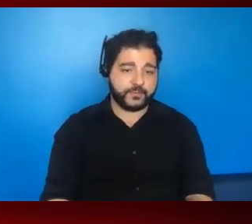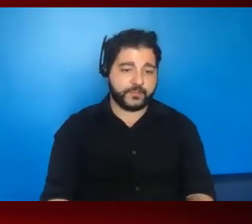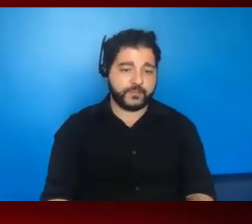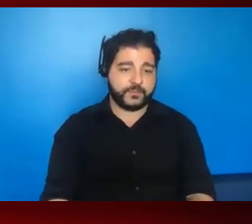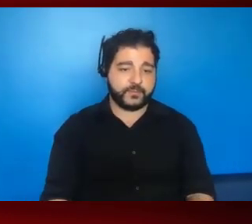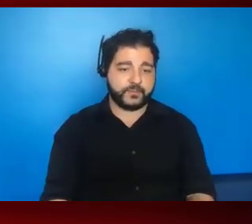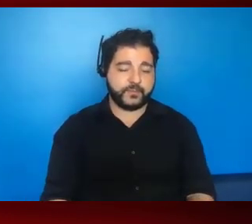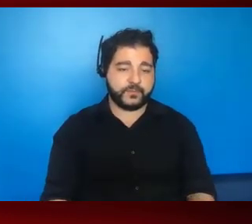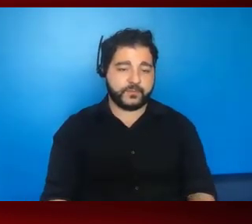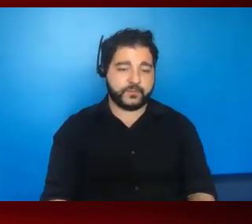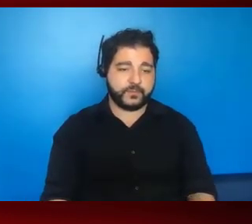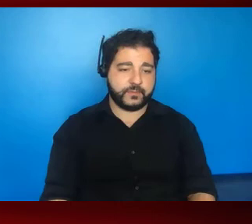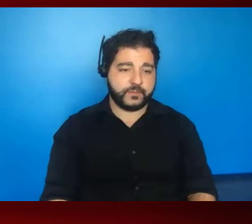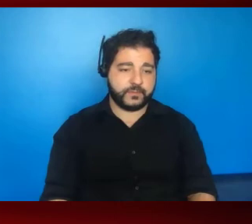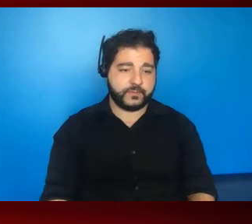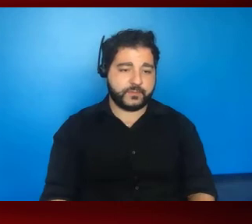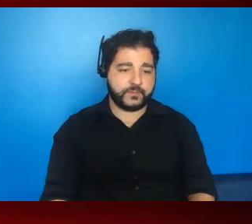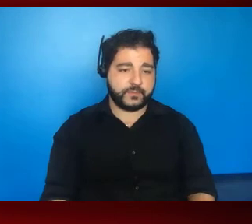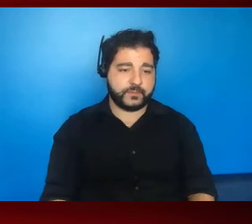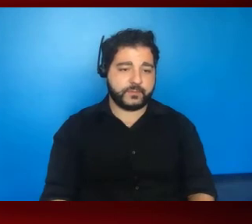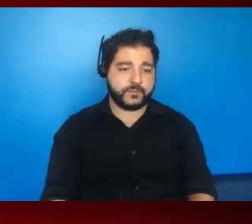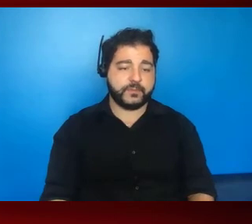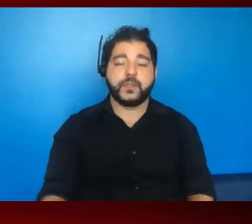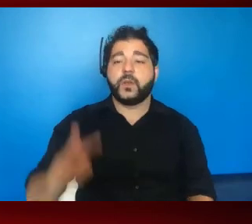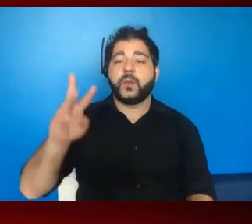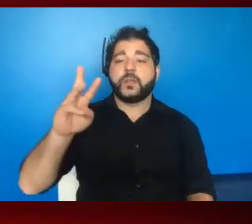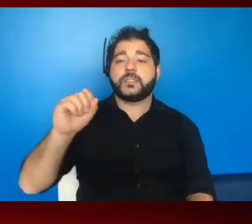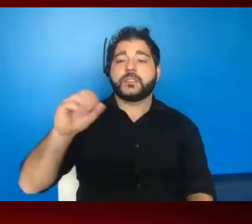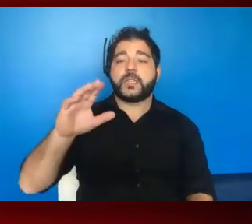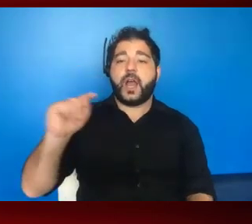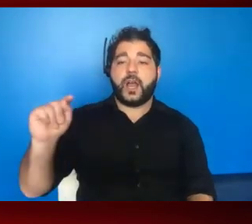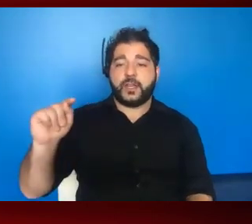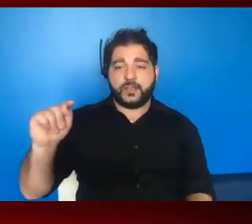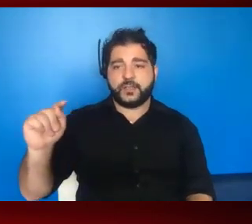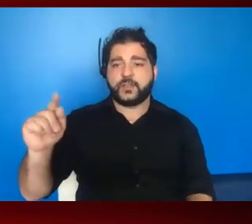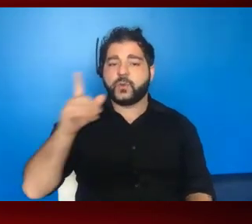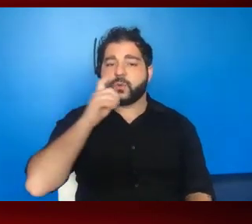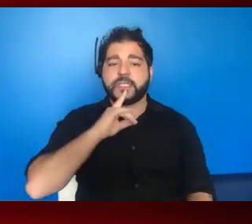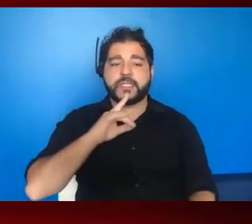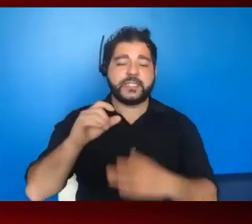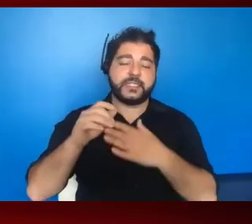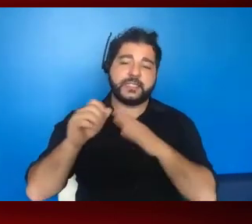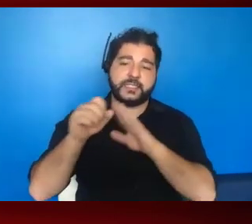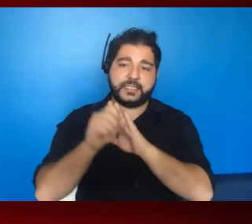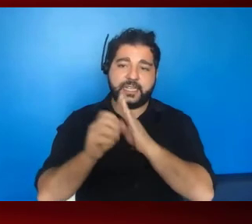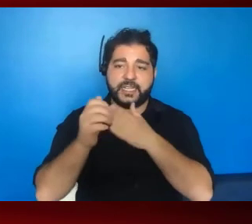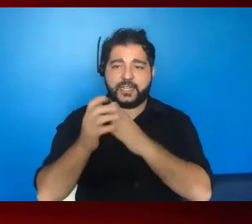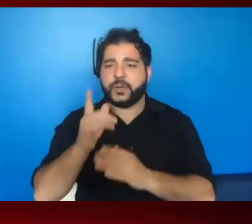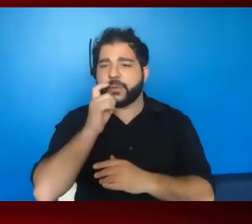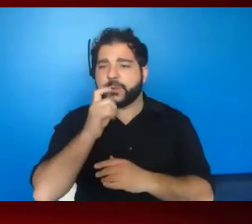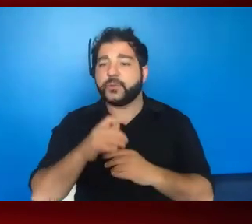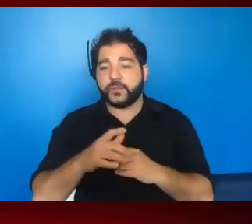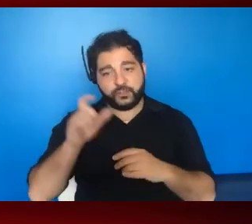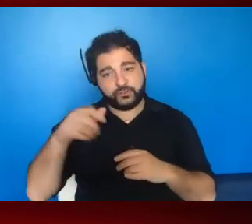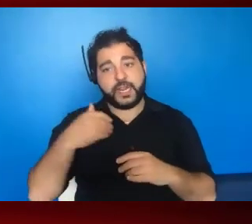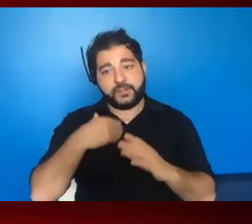So William Scott, uh, daily says, who do we ask who our state team leader is? Once again, you should have an